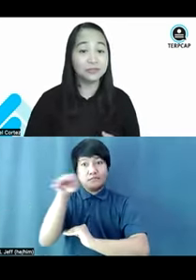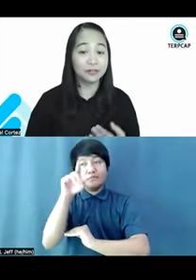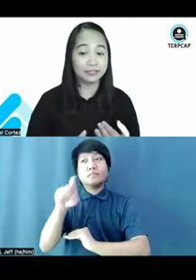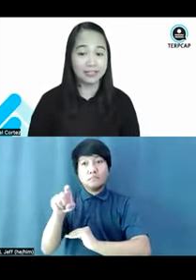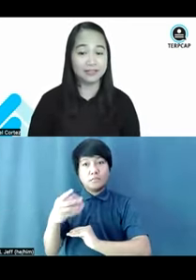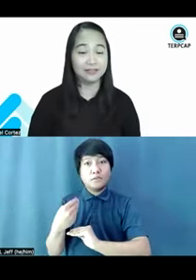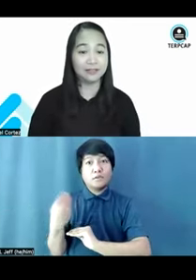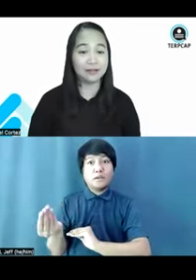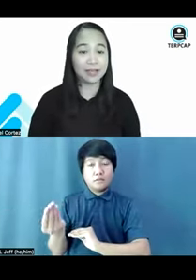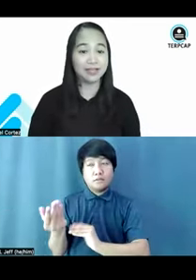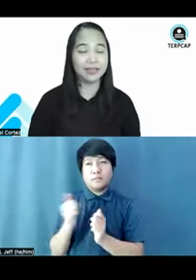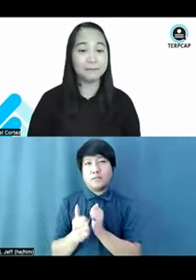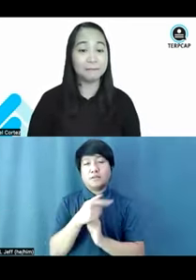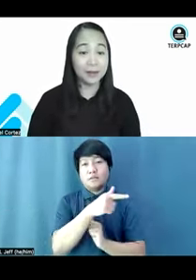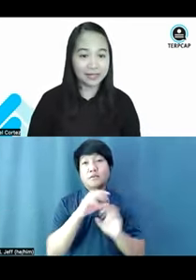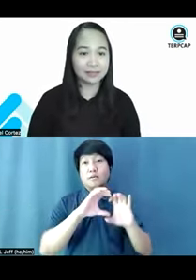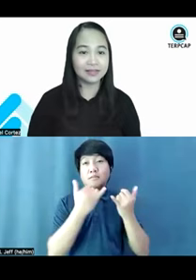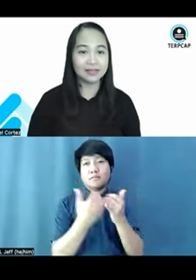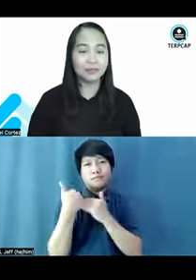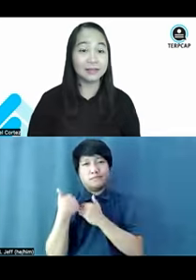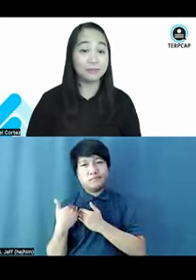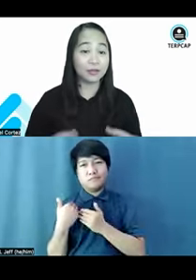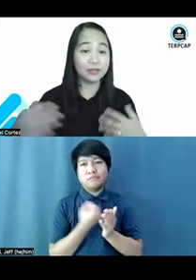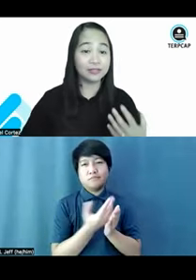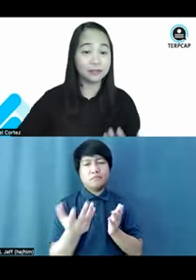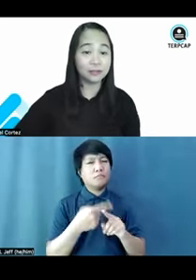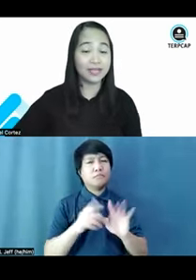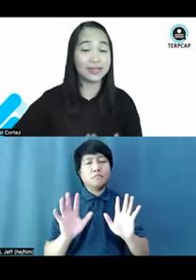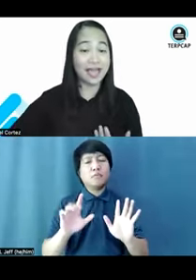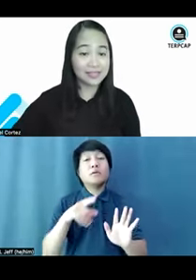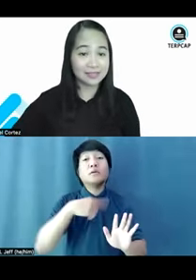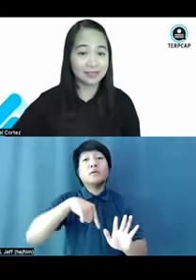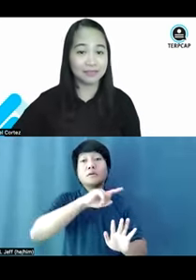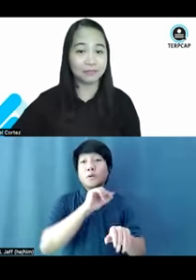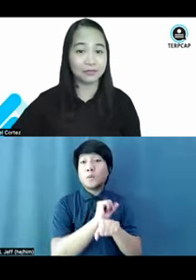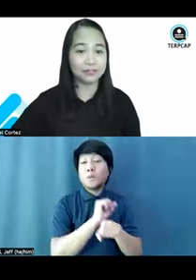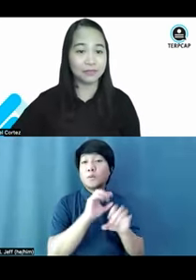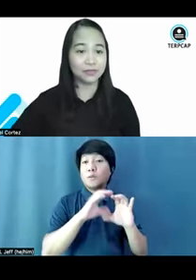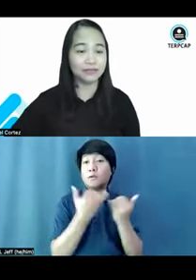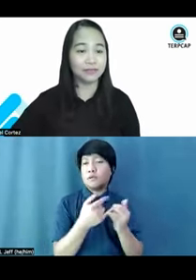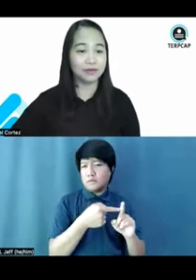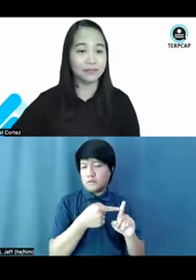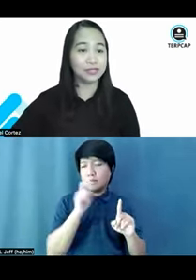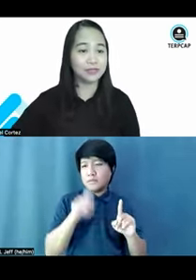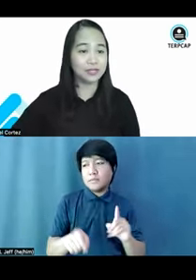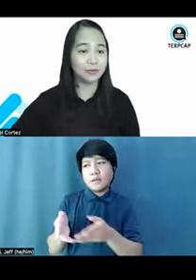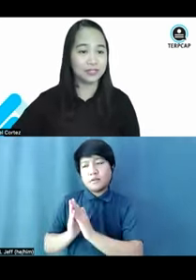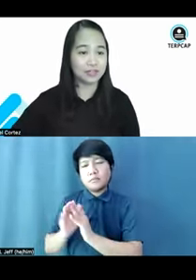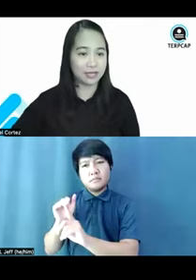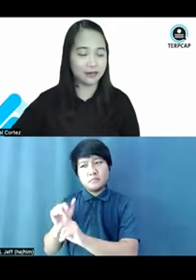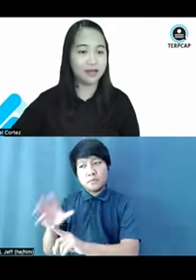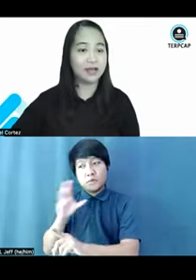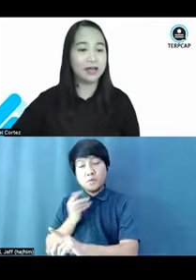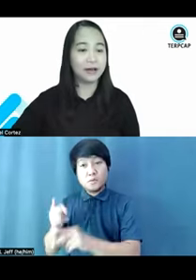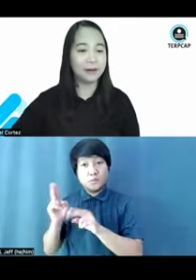undue burden, right? But what the employer can do and ask that person with, who is using a